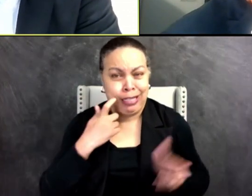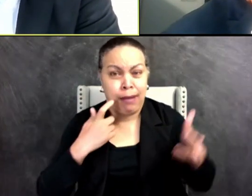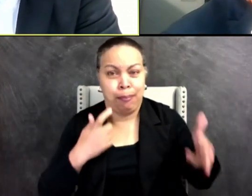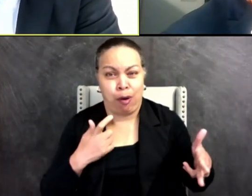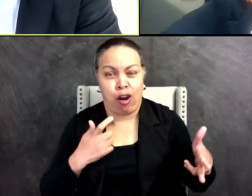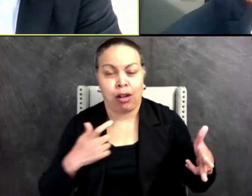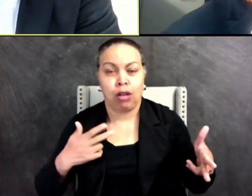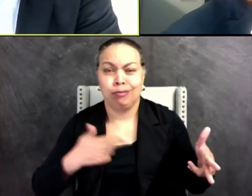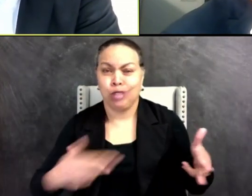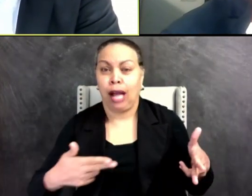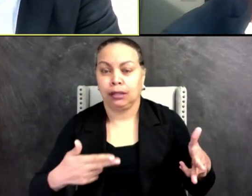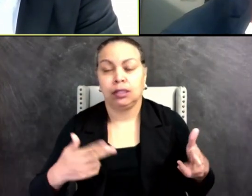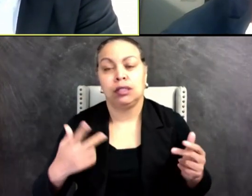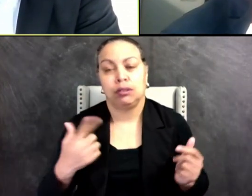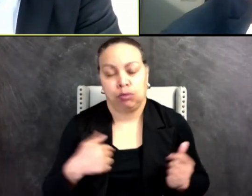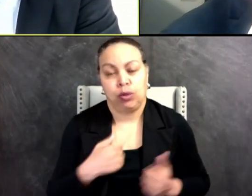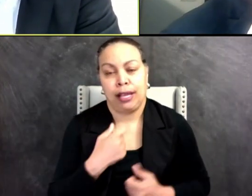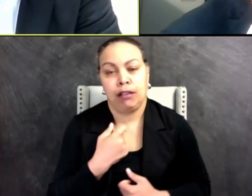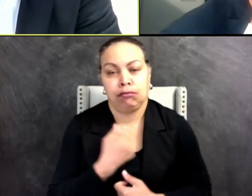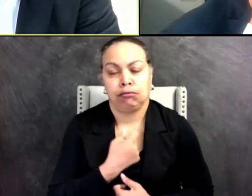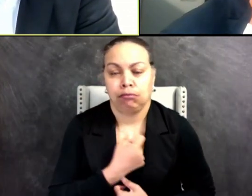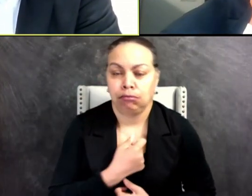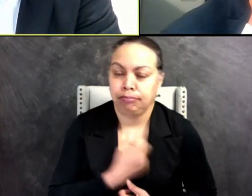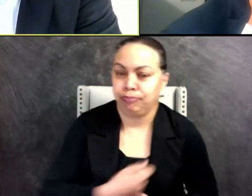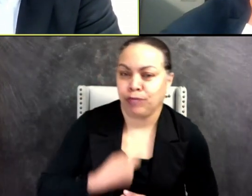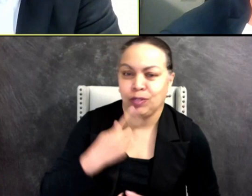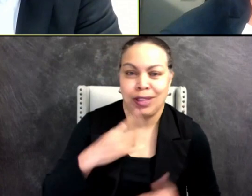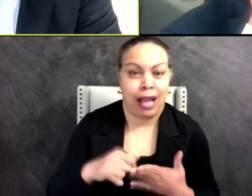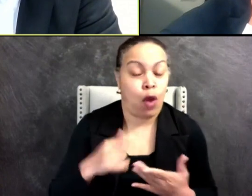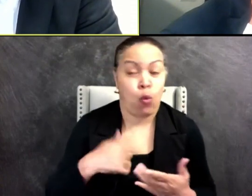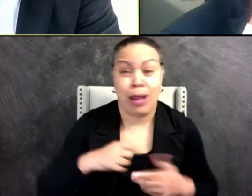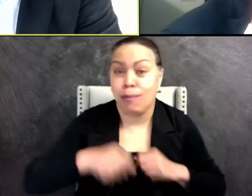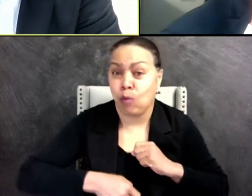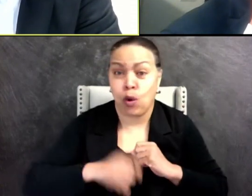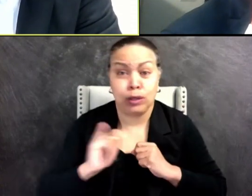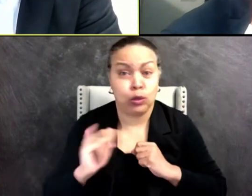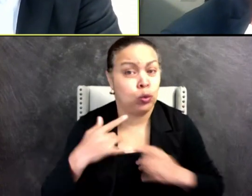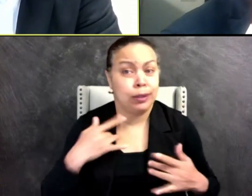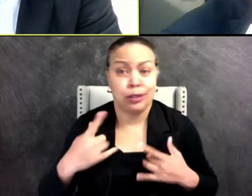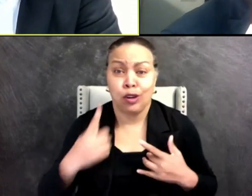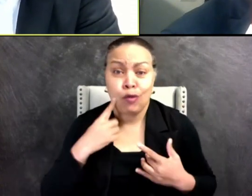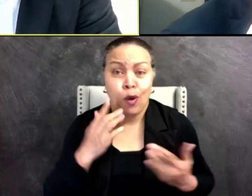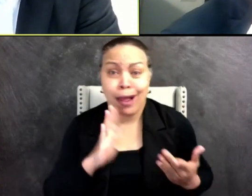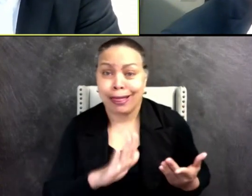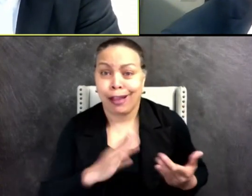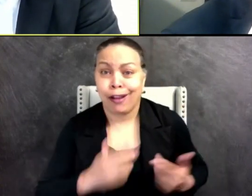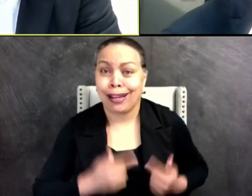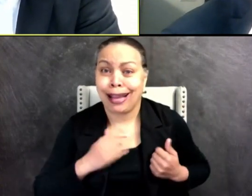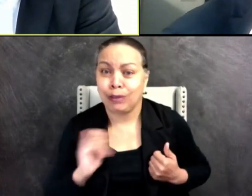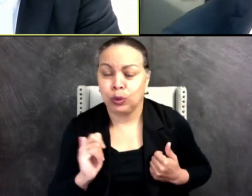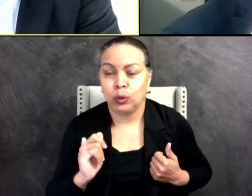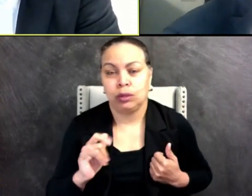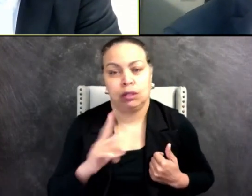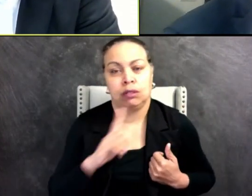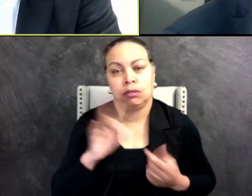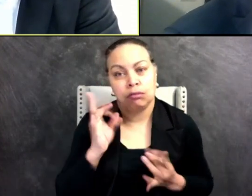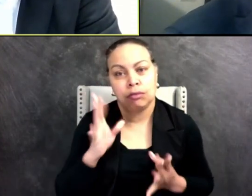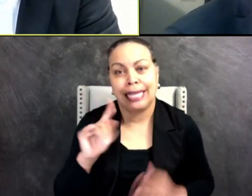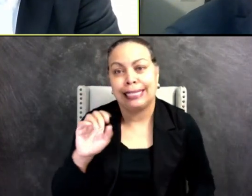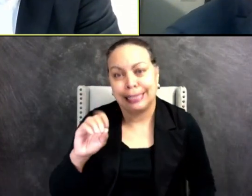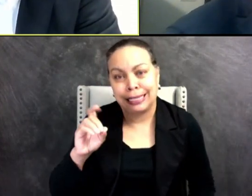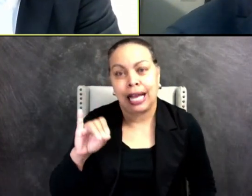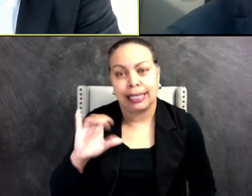mourned and were concerned for their lives as well. I think we get into these toxic environments on